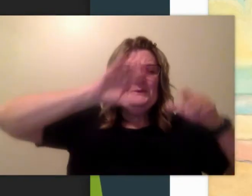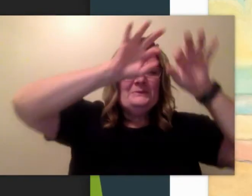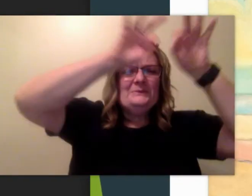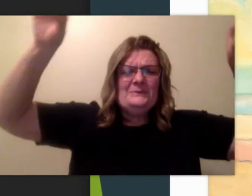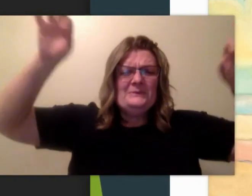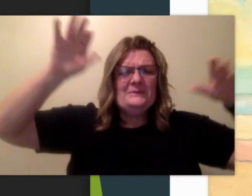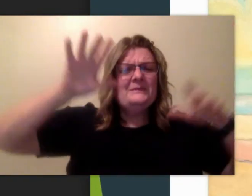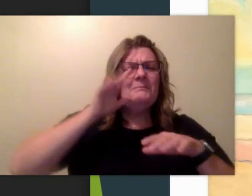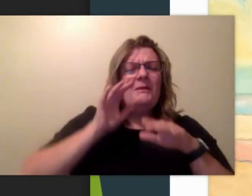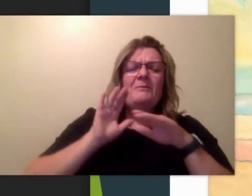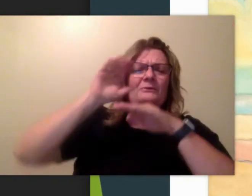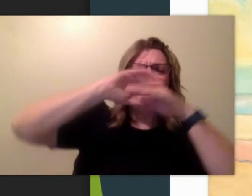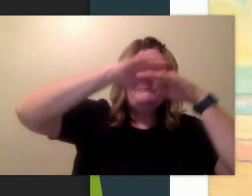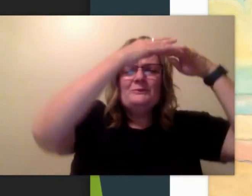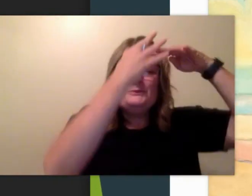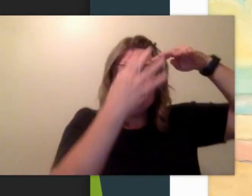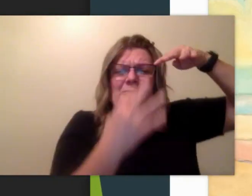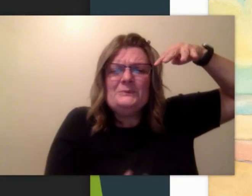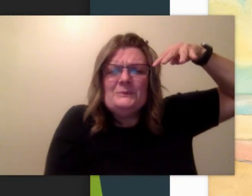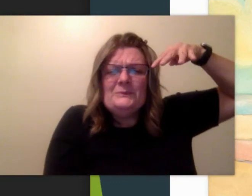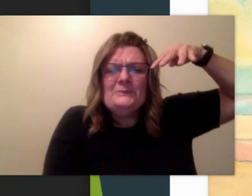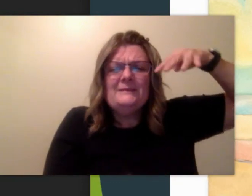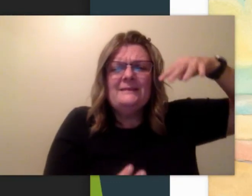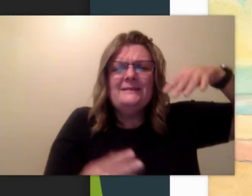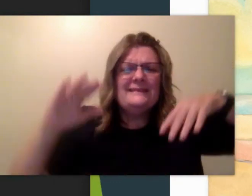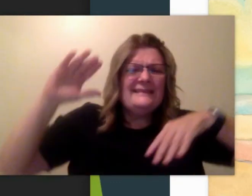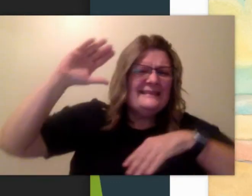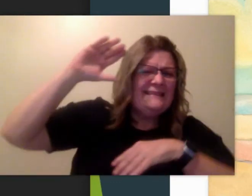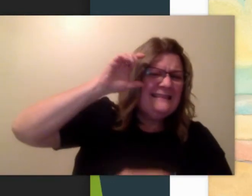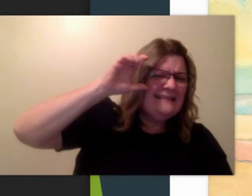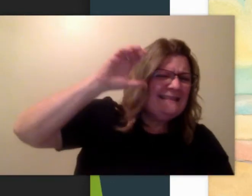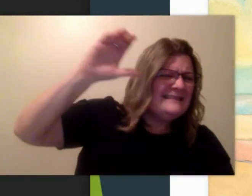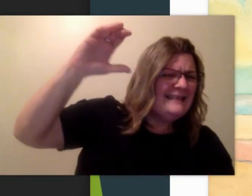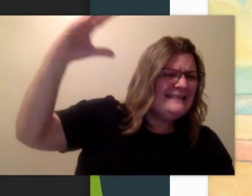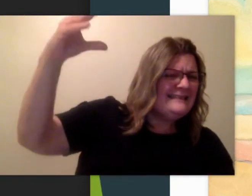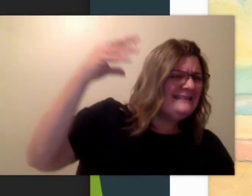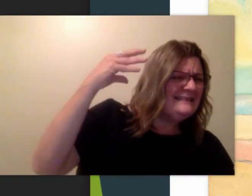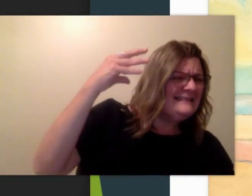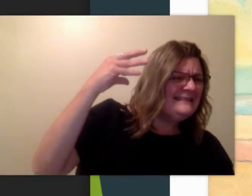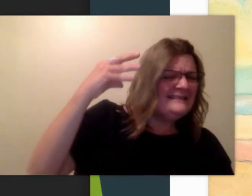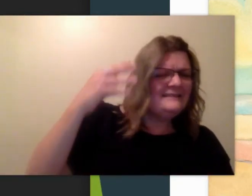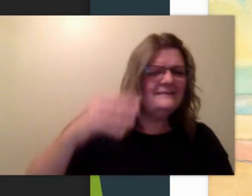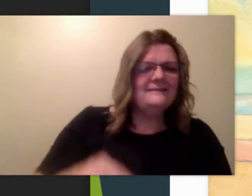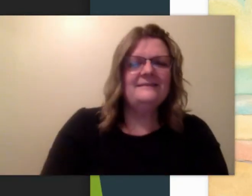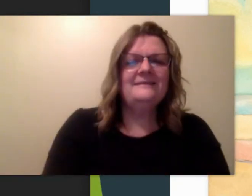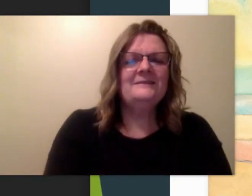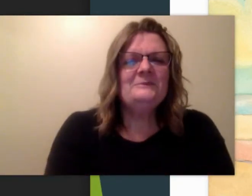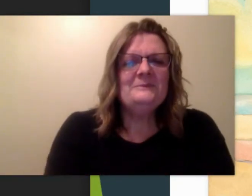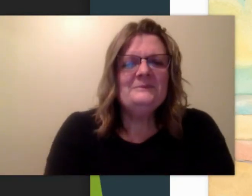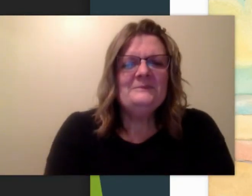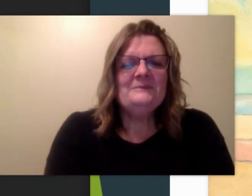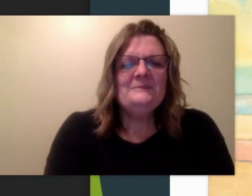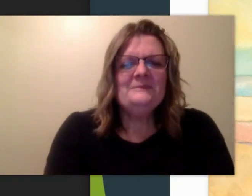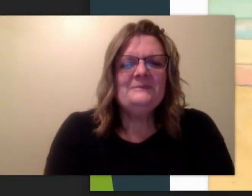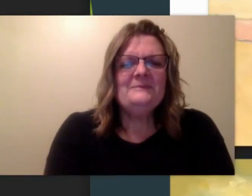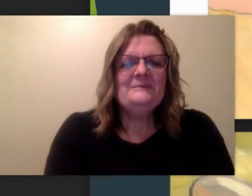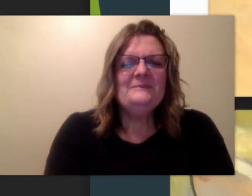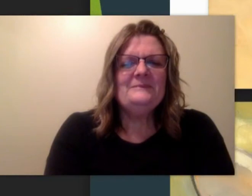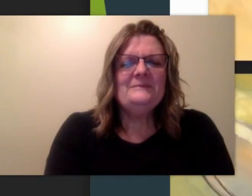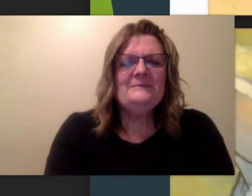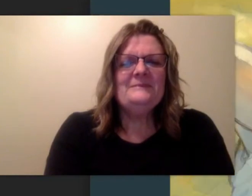They're hanging up like a blanket or a sheet. So that they can get protection from the bright sun.